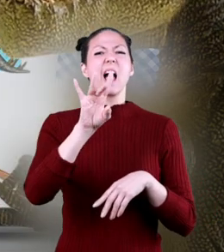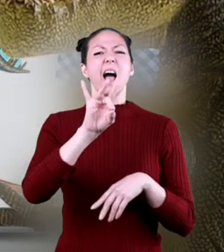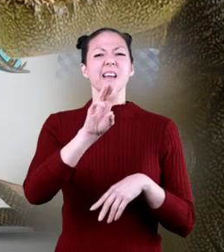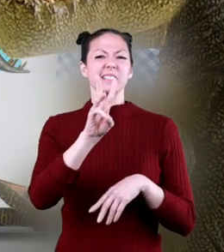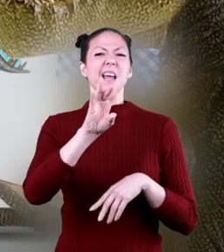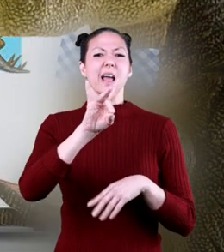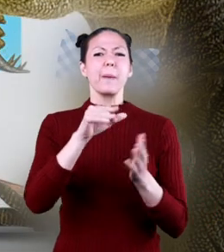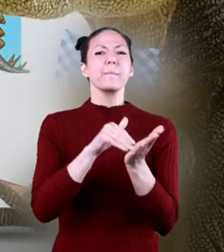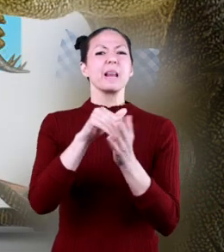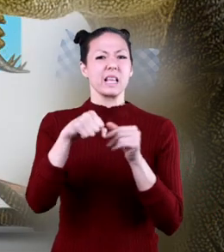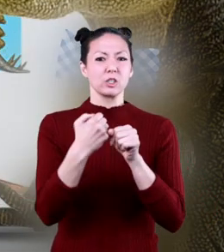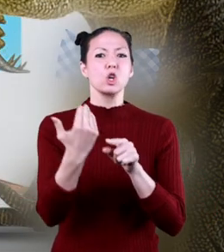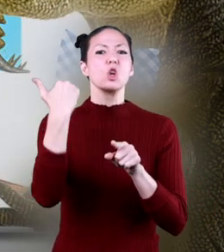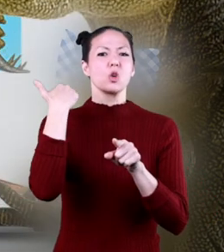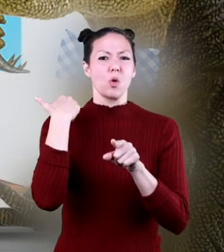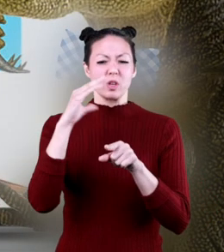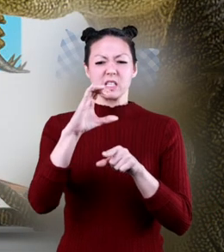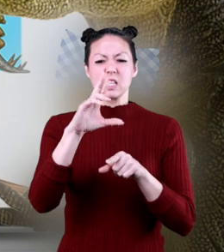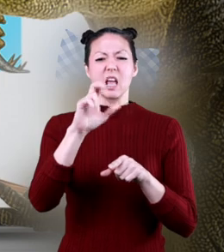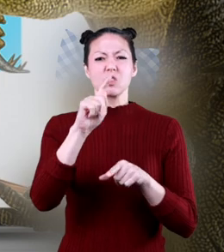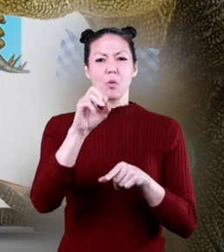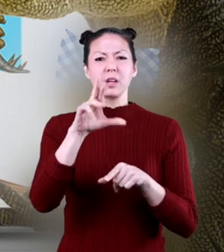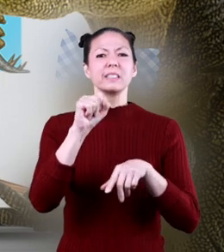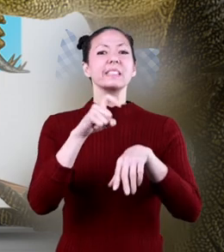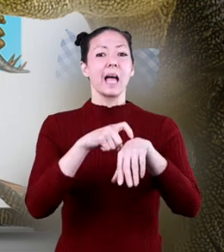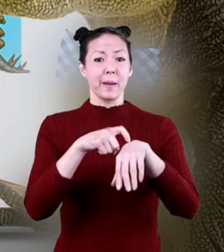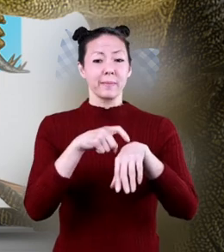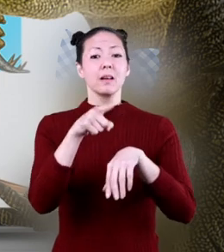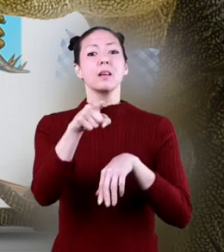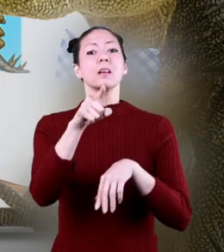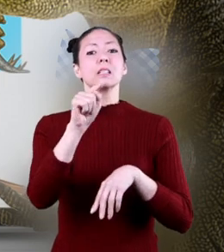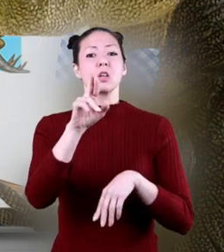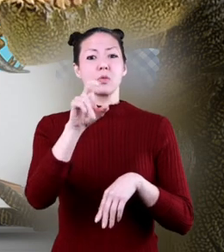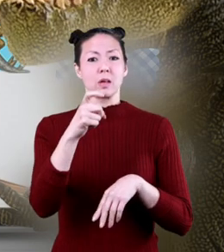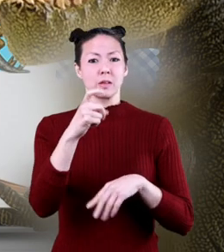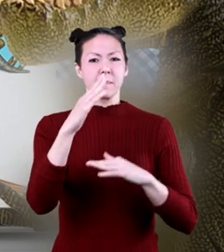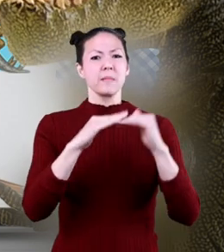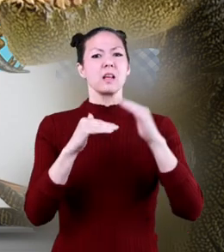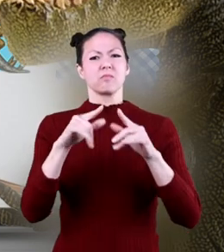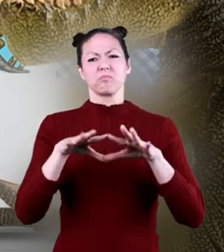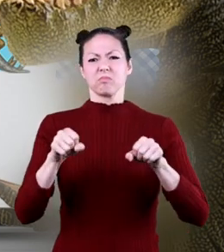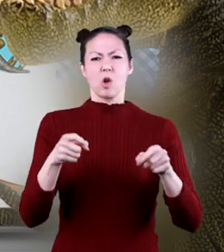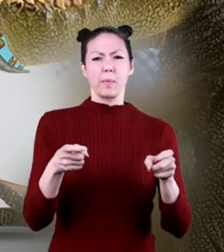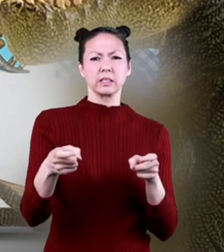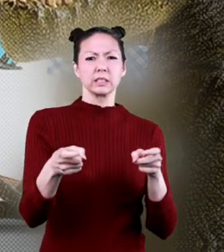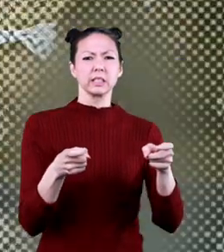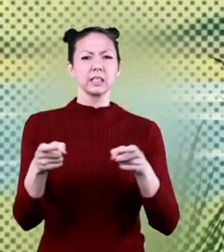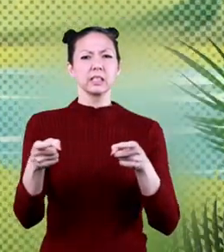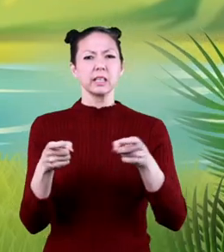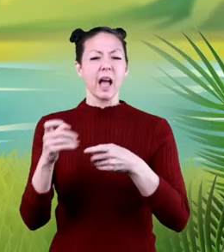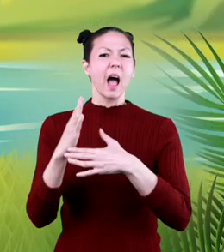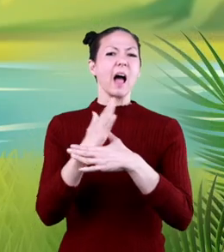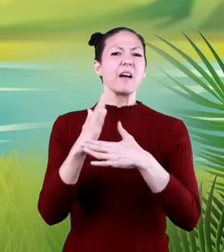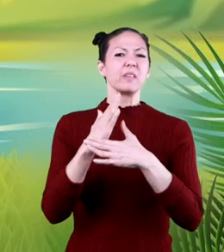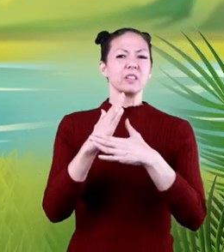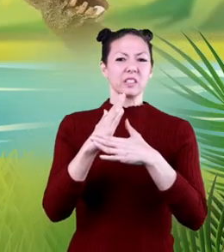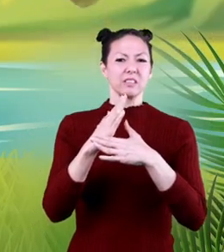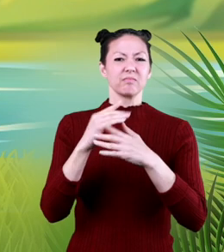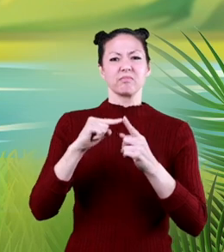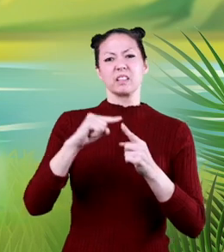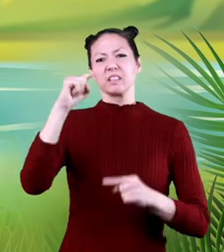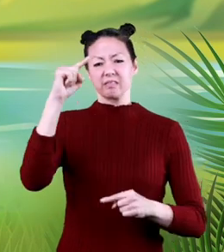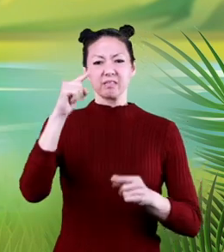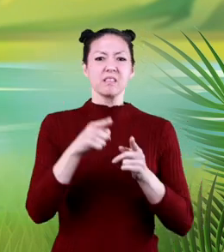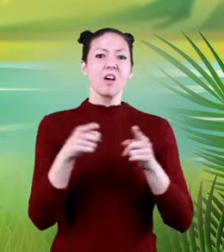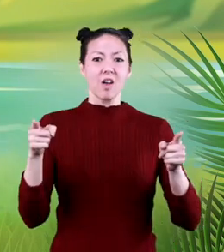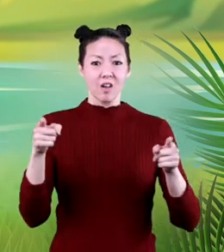around 68 million years ago, the T-Rex was built for dinosaur domination. The average length